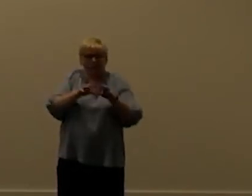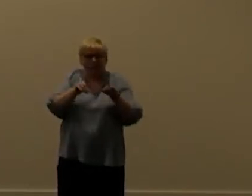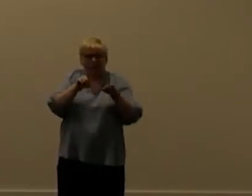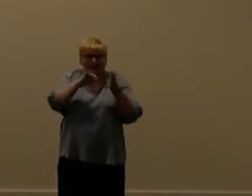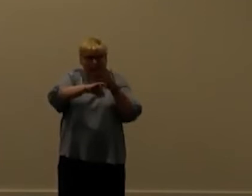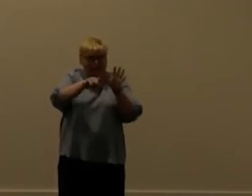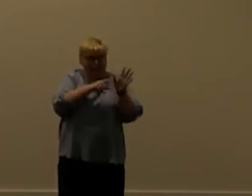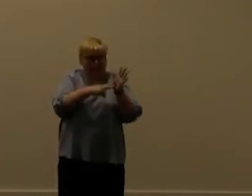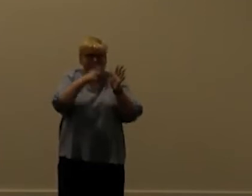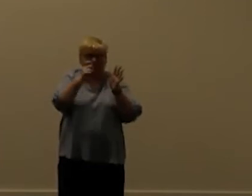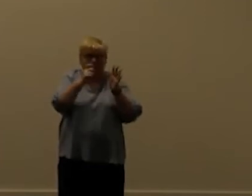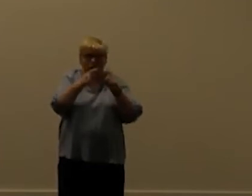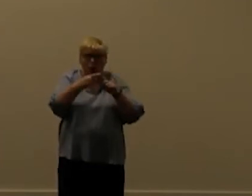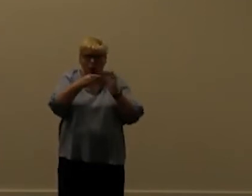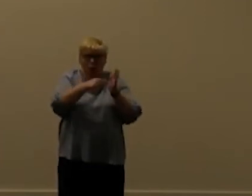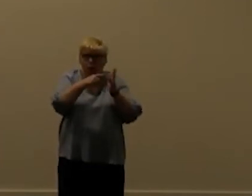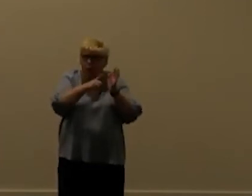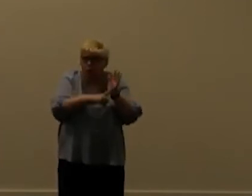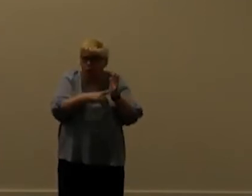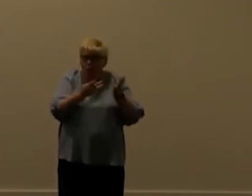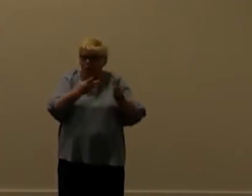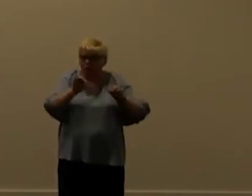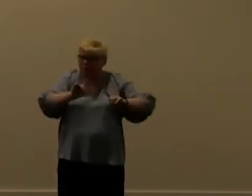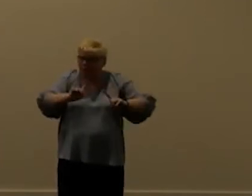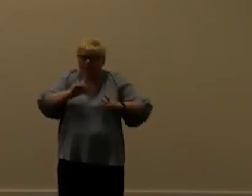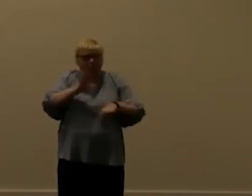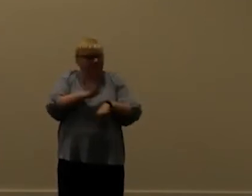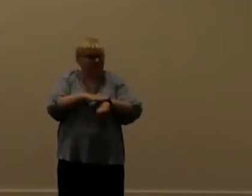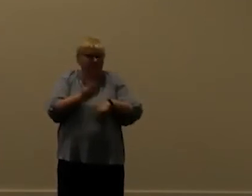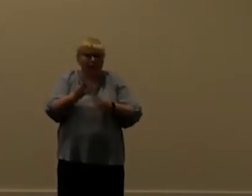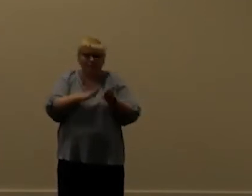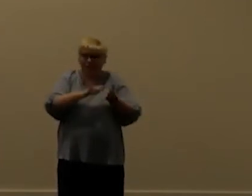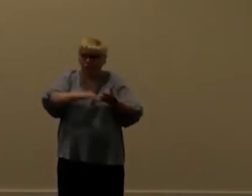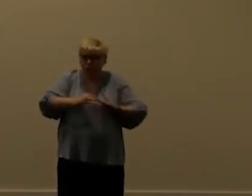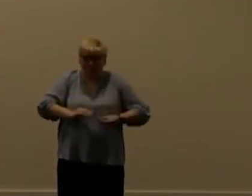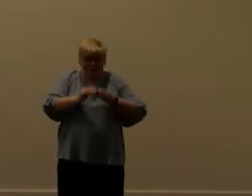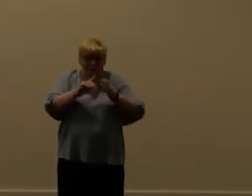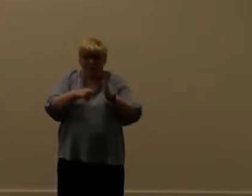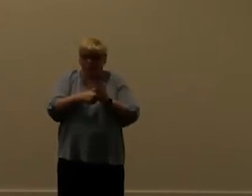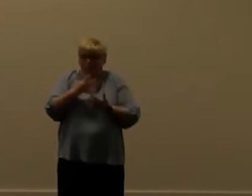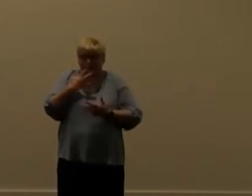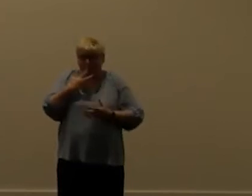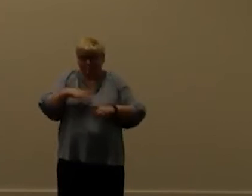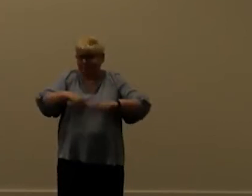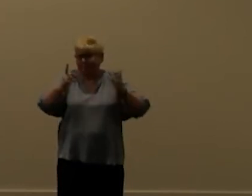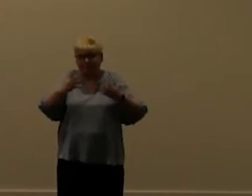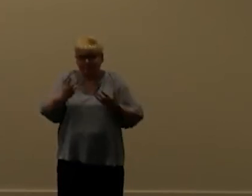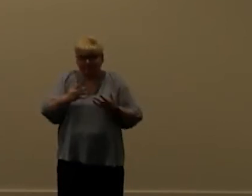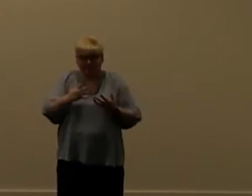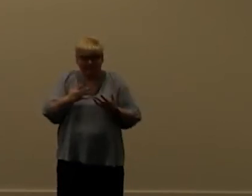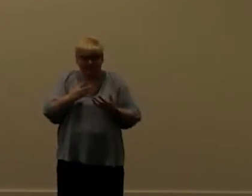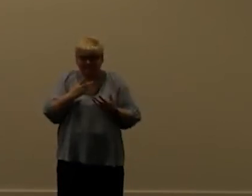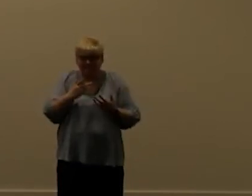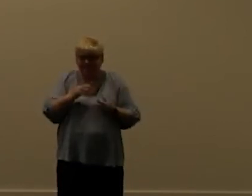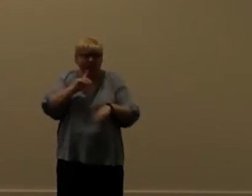i think i don't think it matters any it doesn't matter if it's microsoft made or anybody else has made like the old tectura integration to niv eu